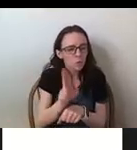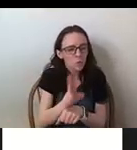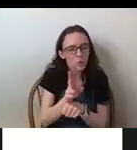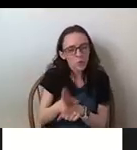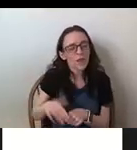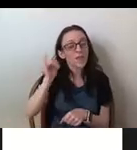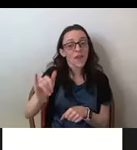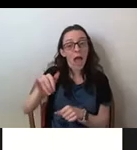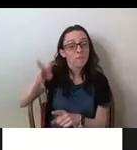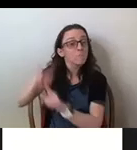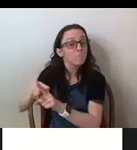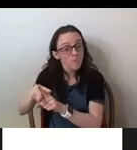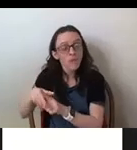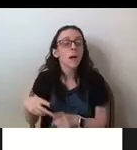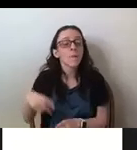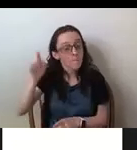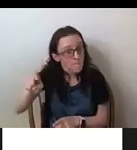reason for a demolition.